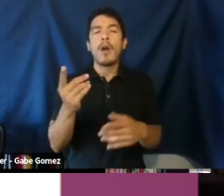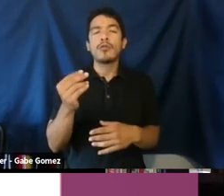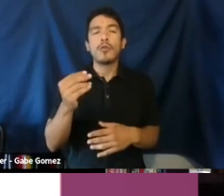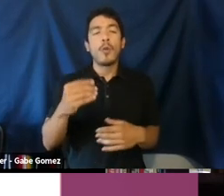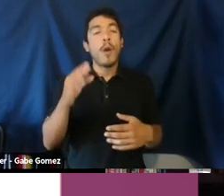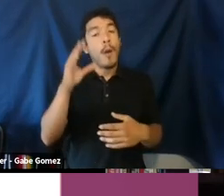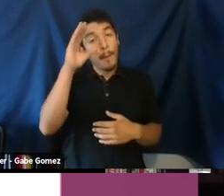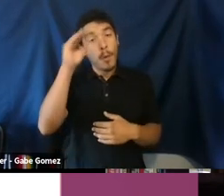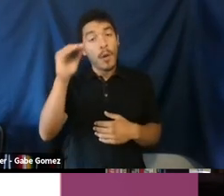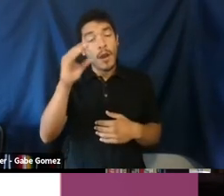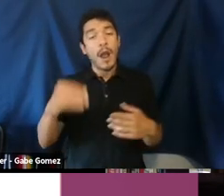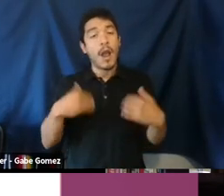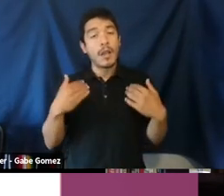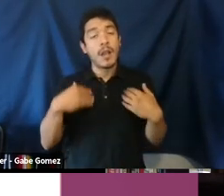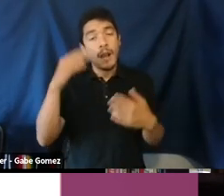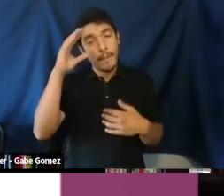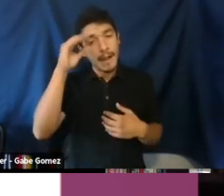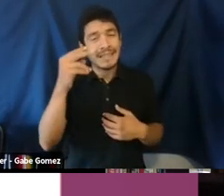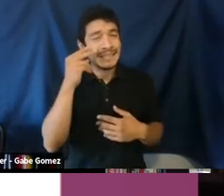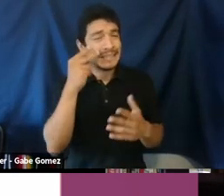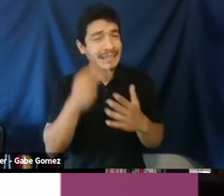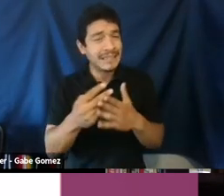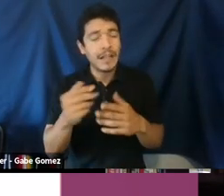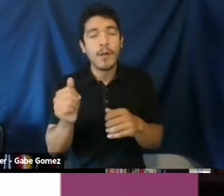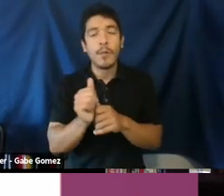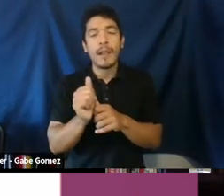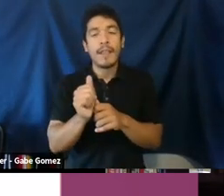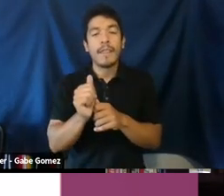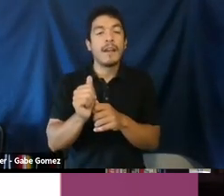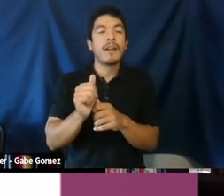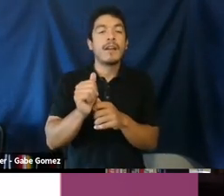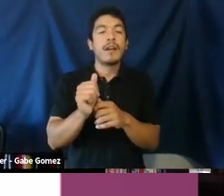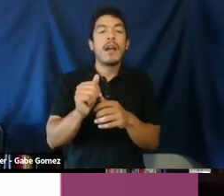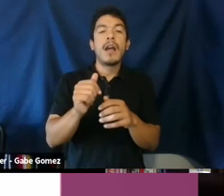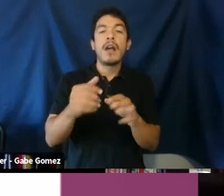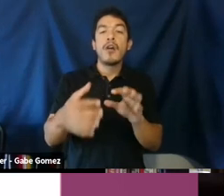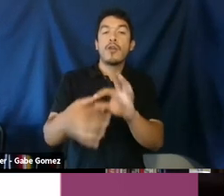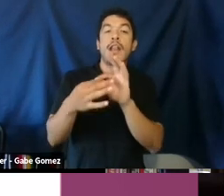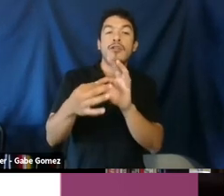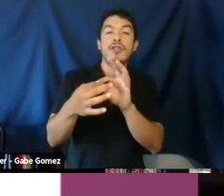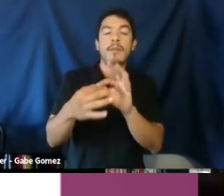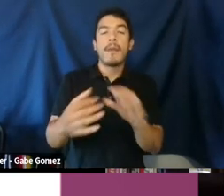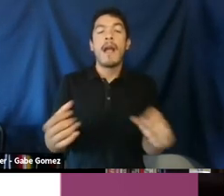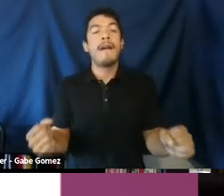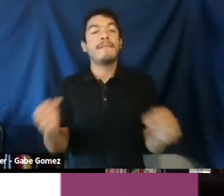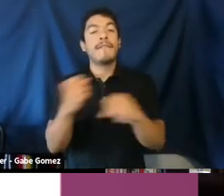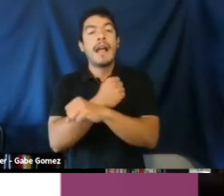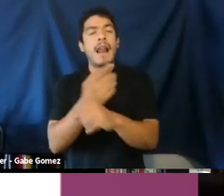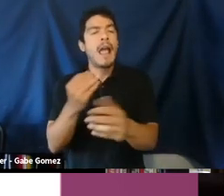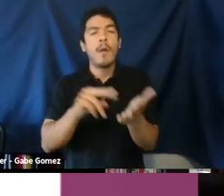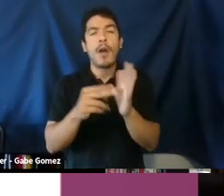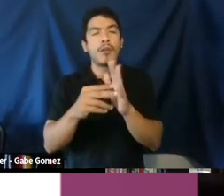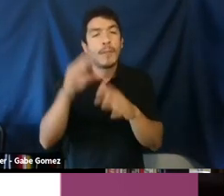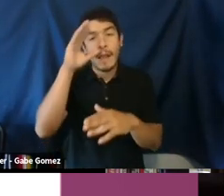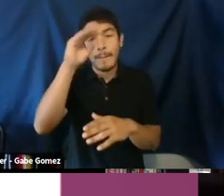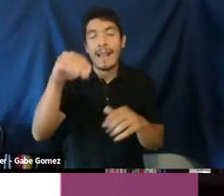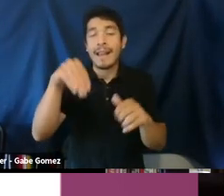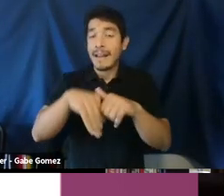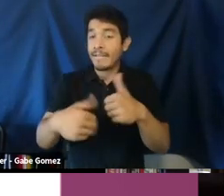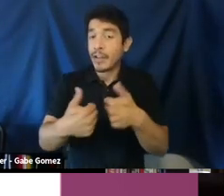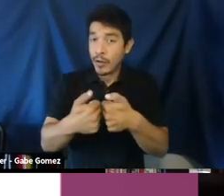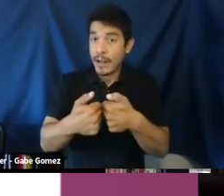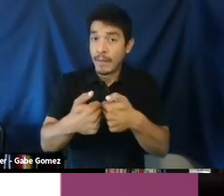big picture questions. One, what do boys and young men see and experience in online gaming in terms of relationships,